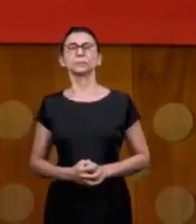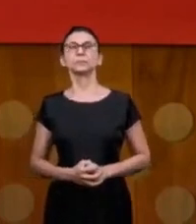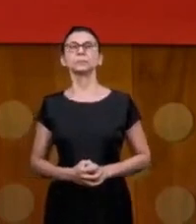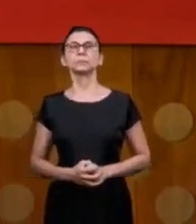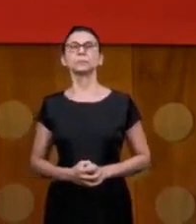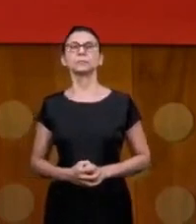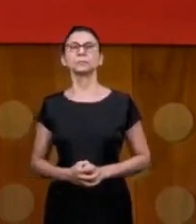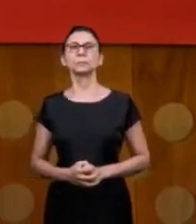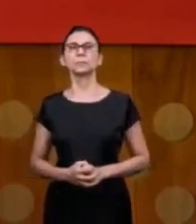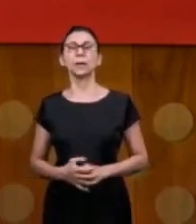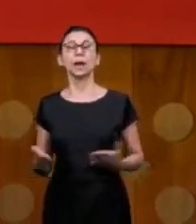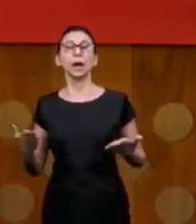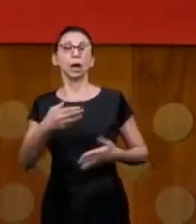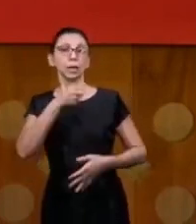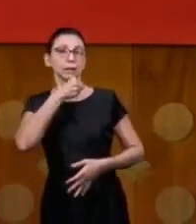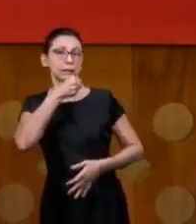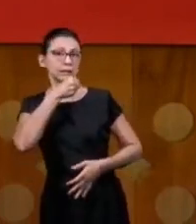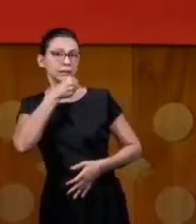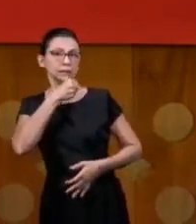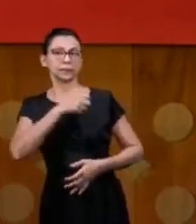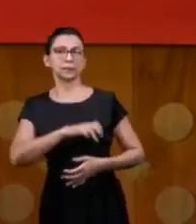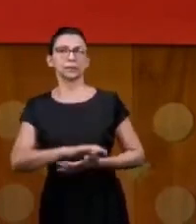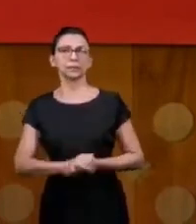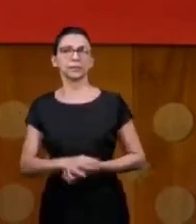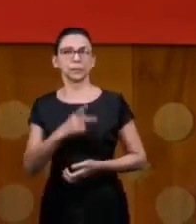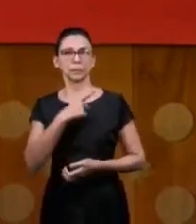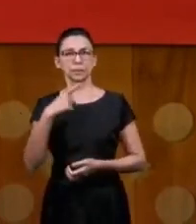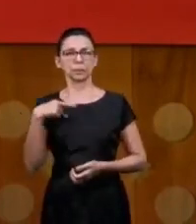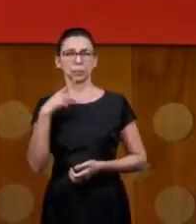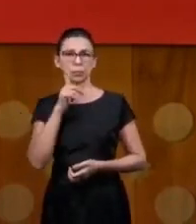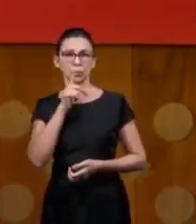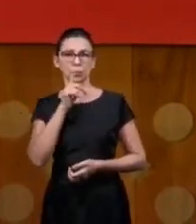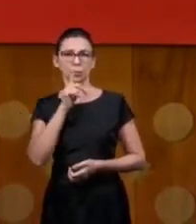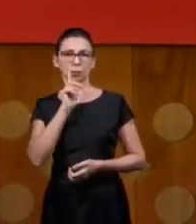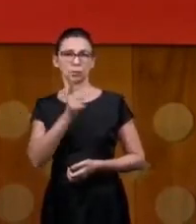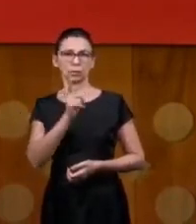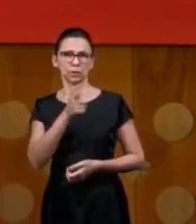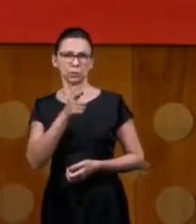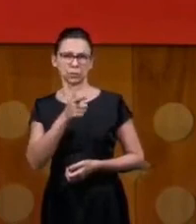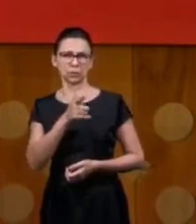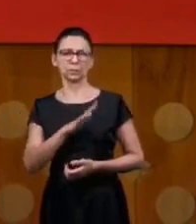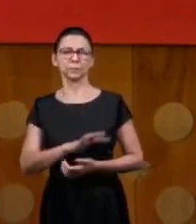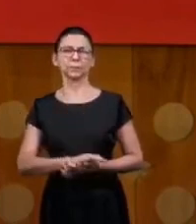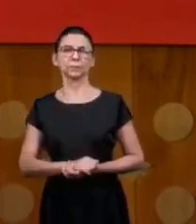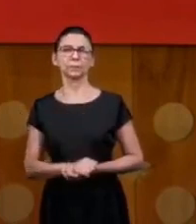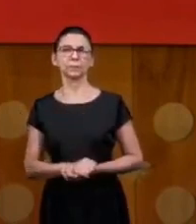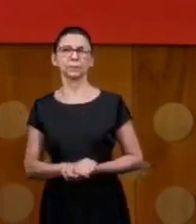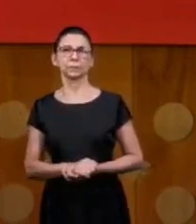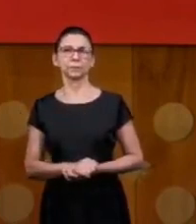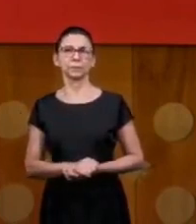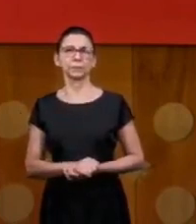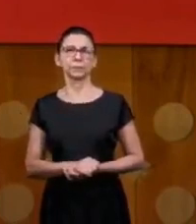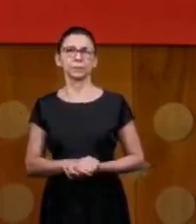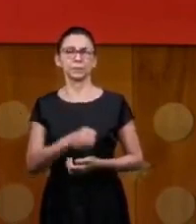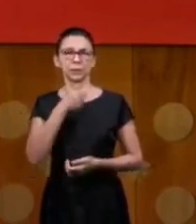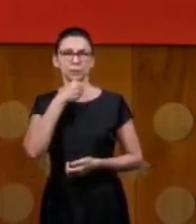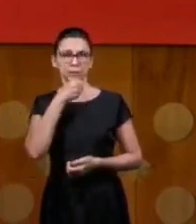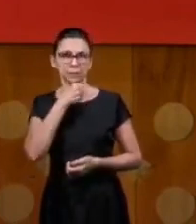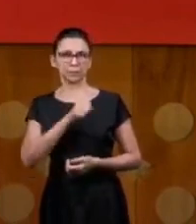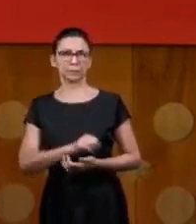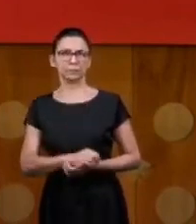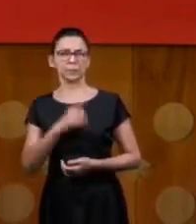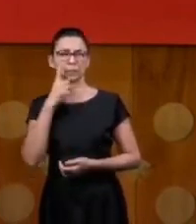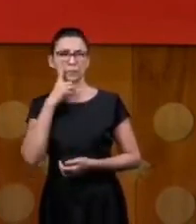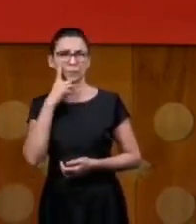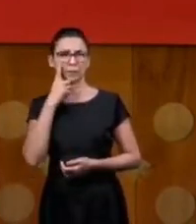there there is a interview with Pastor Judulti we're going to continue on the air a quick interview with